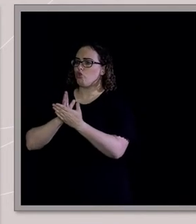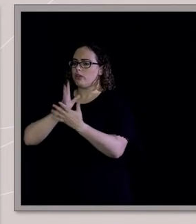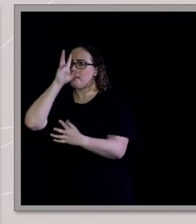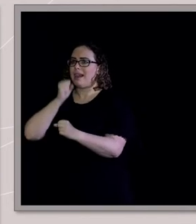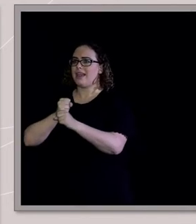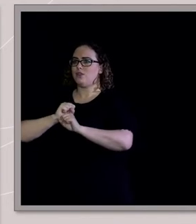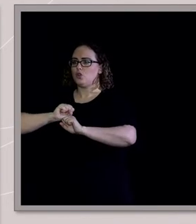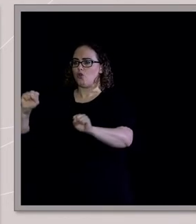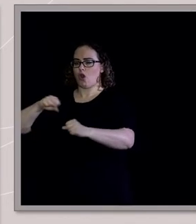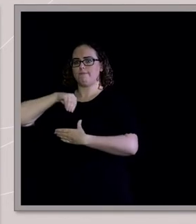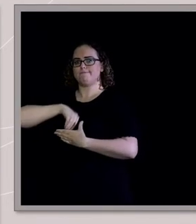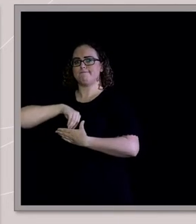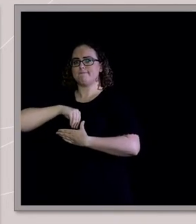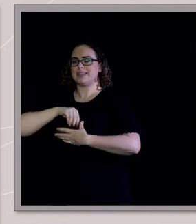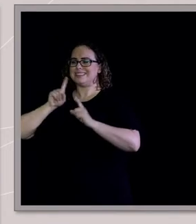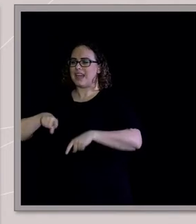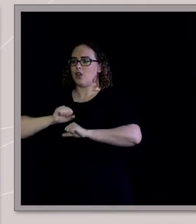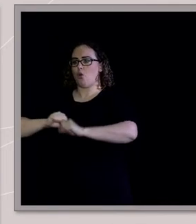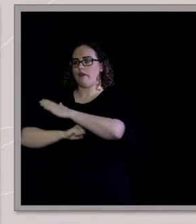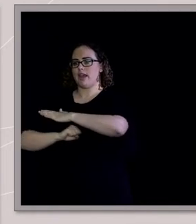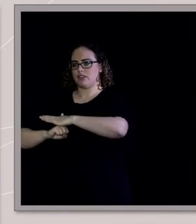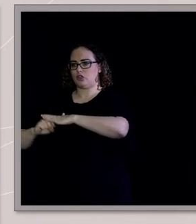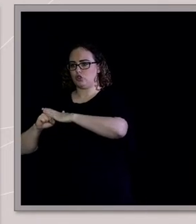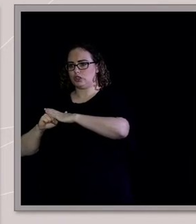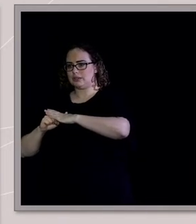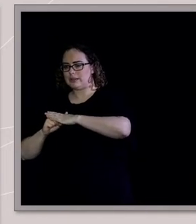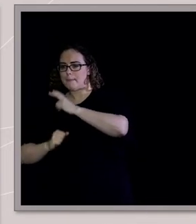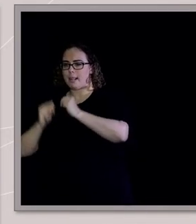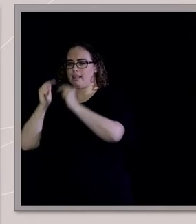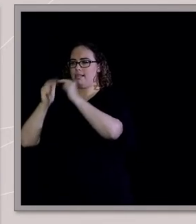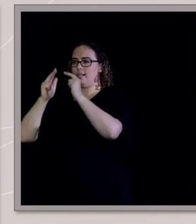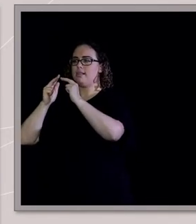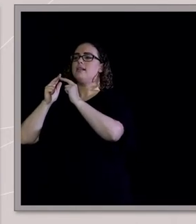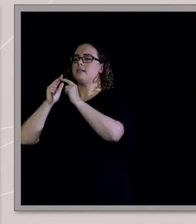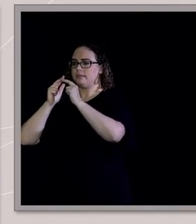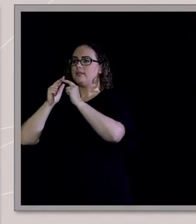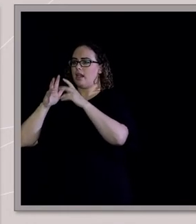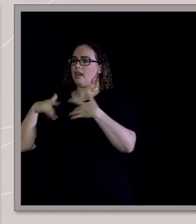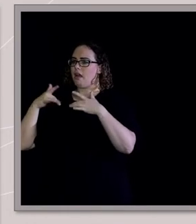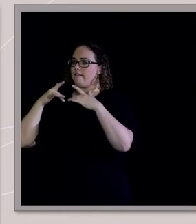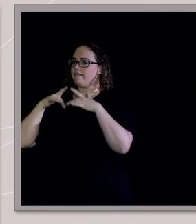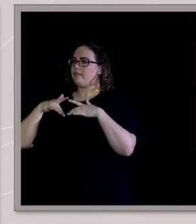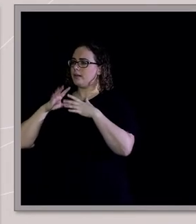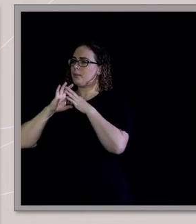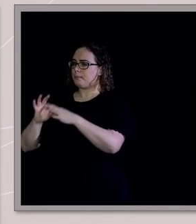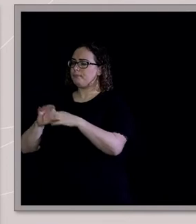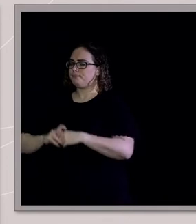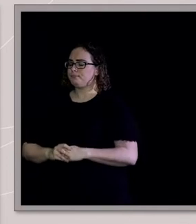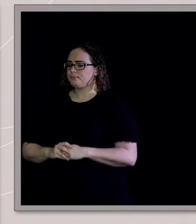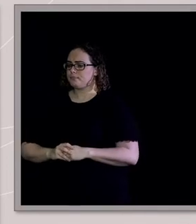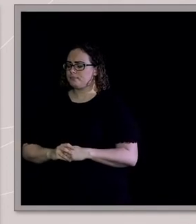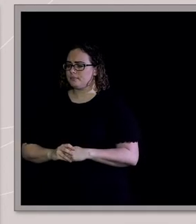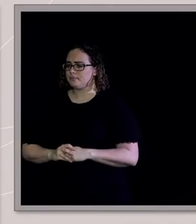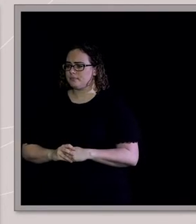stronger wall. And so it helped me unlock my own freedom. It helped our family find a much more